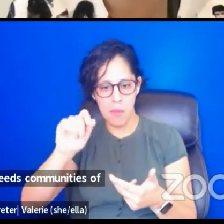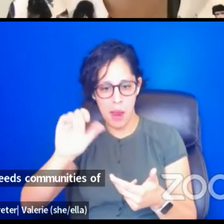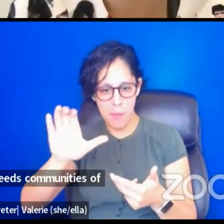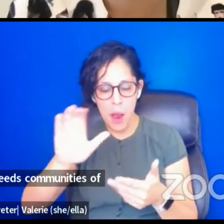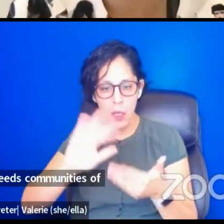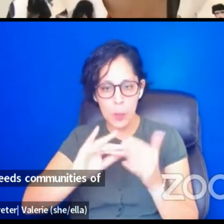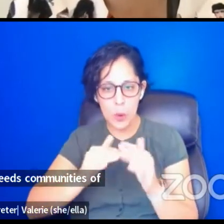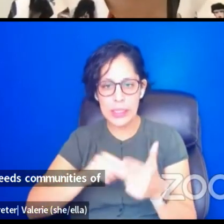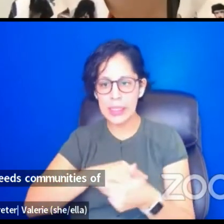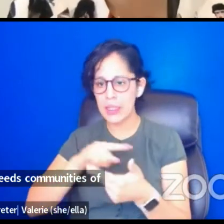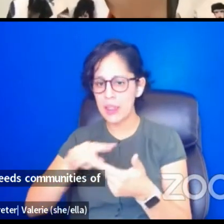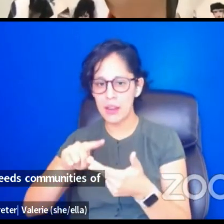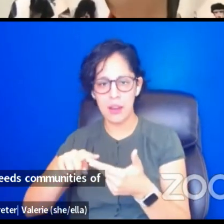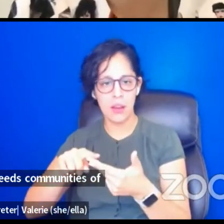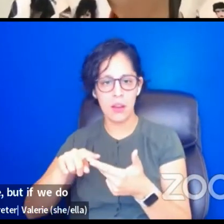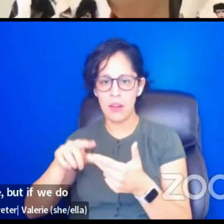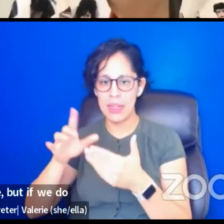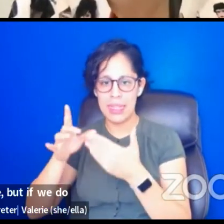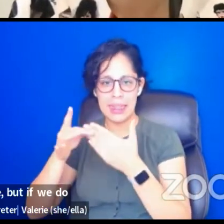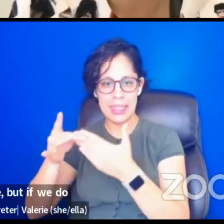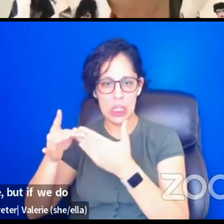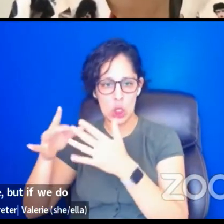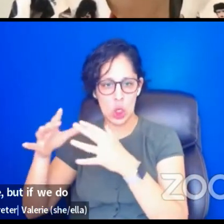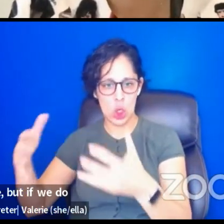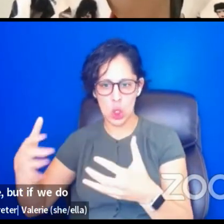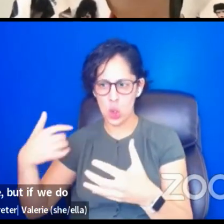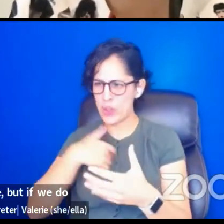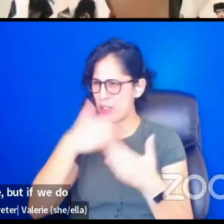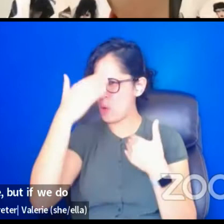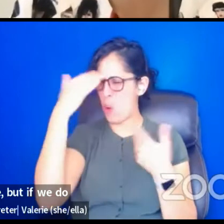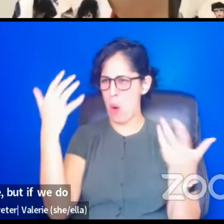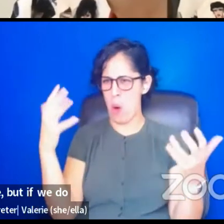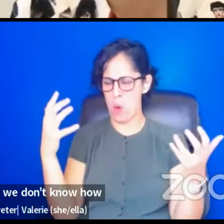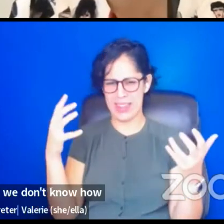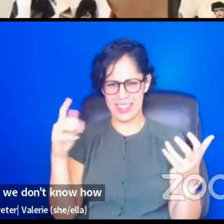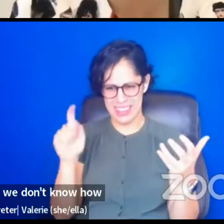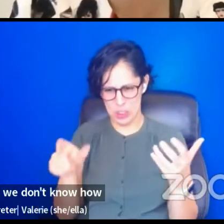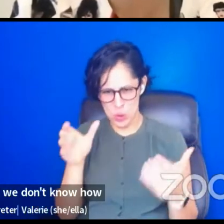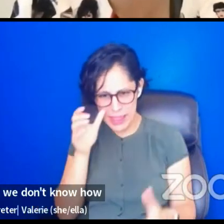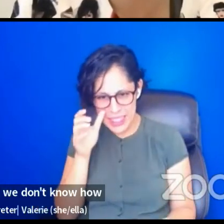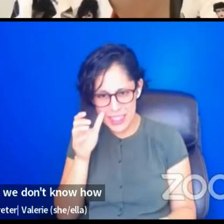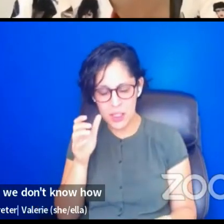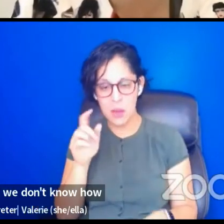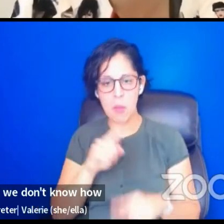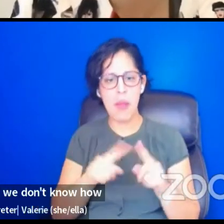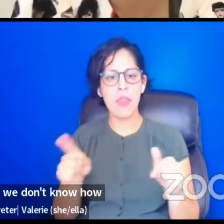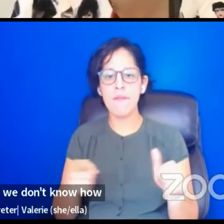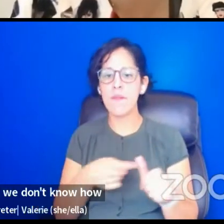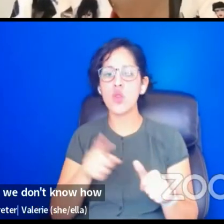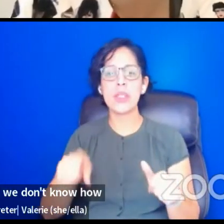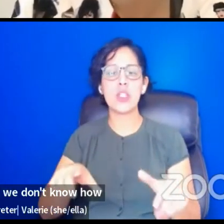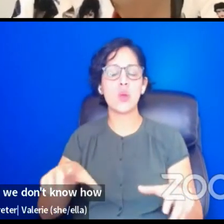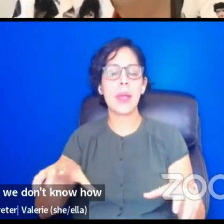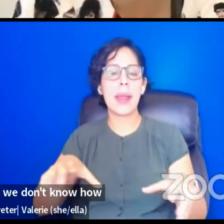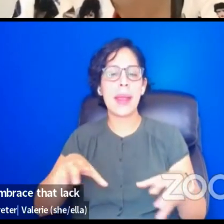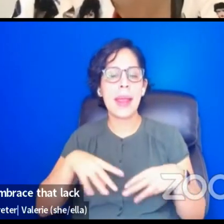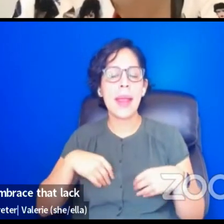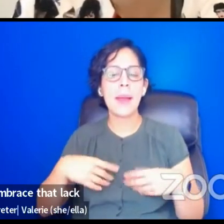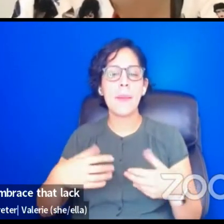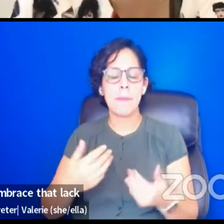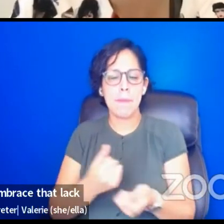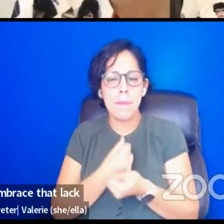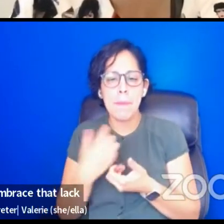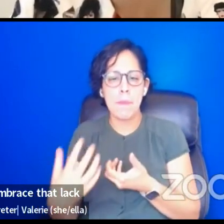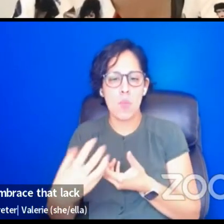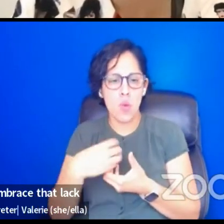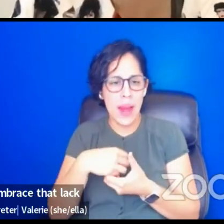needs to be done, but if we don't know how to get there, the first thing is to embrace that lack of knowledge because it's either the